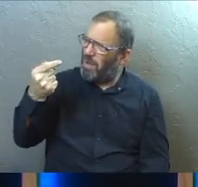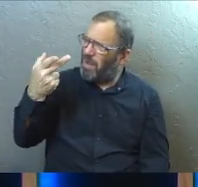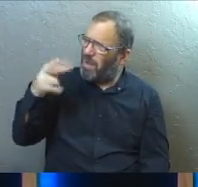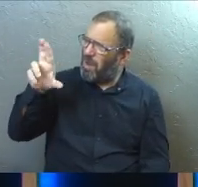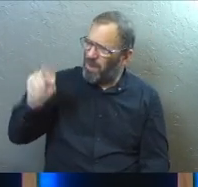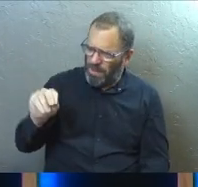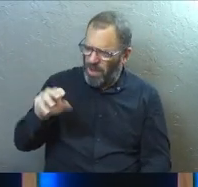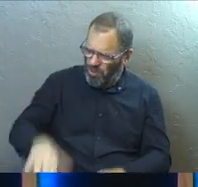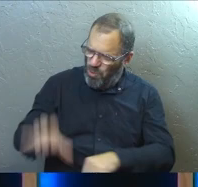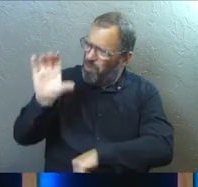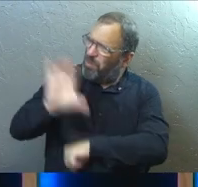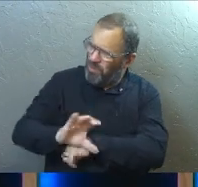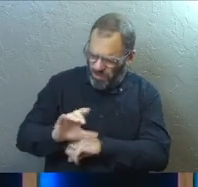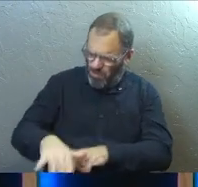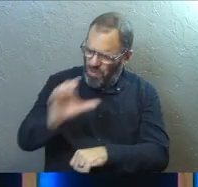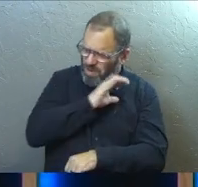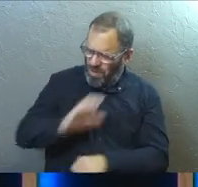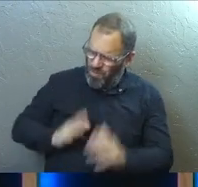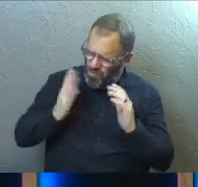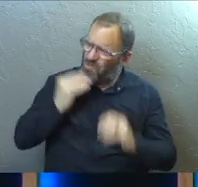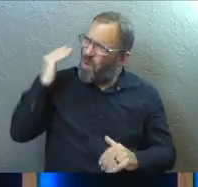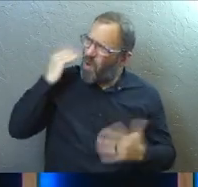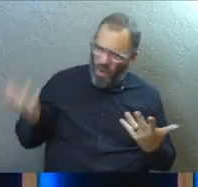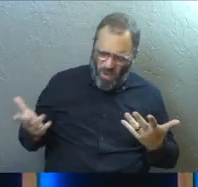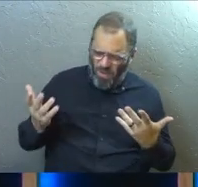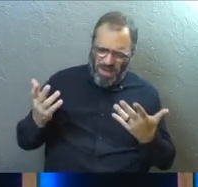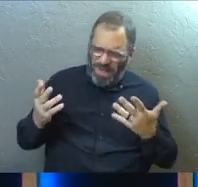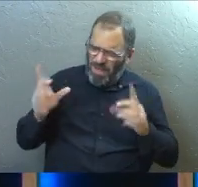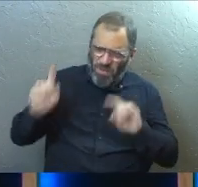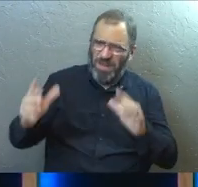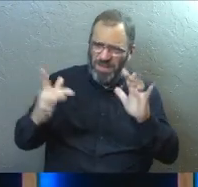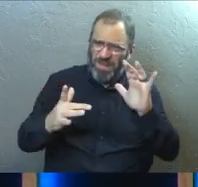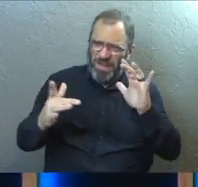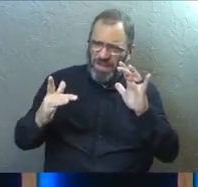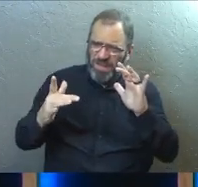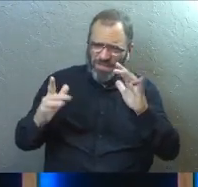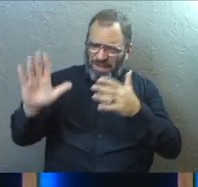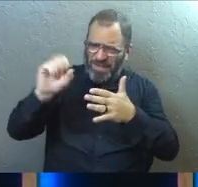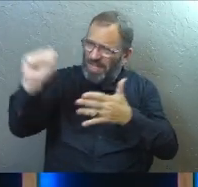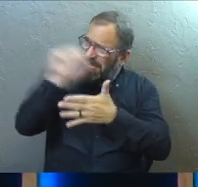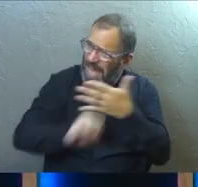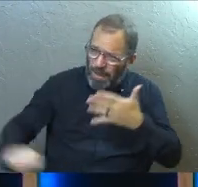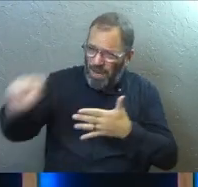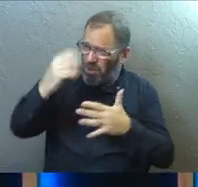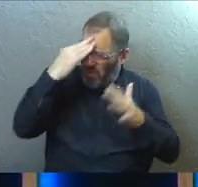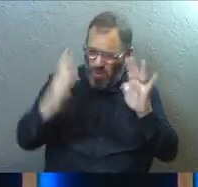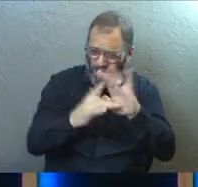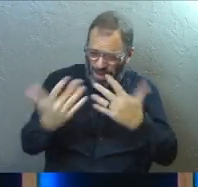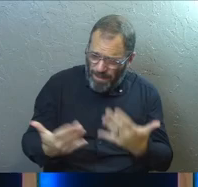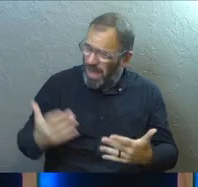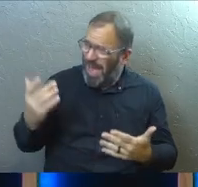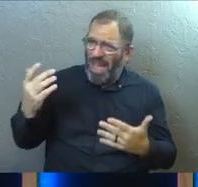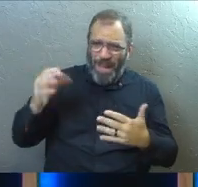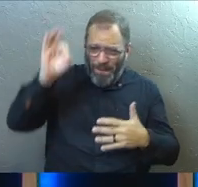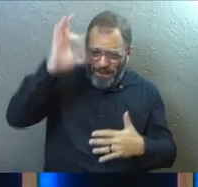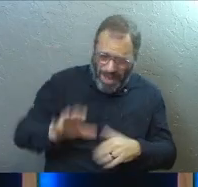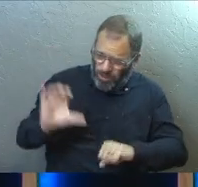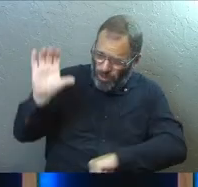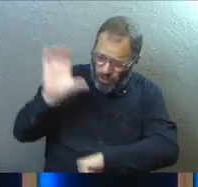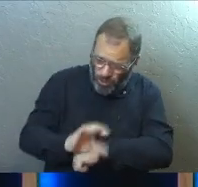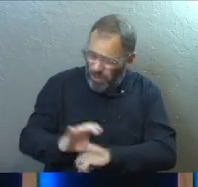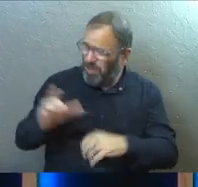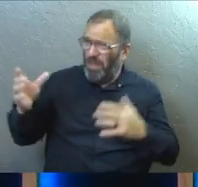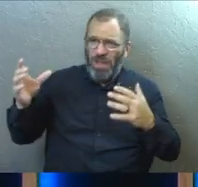grow up in the church? What do you mean, what do you mean you can like go to seminary and you can know the Bible as well as you do and you can be a pastor?